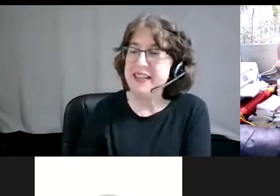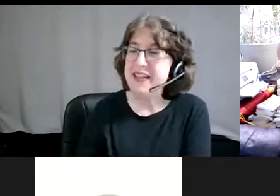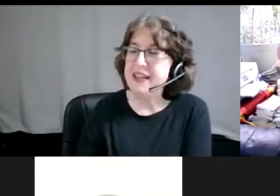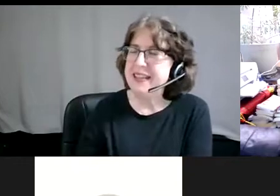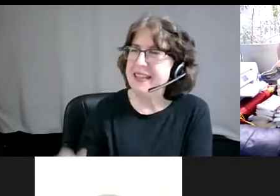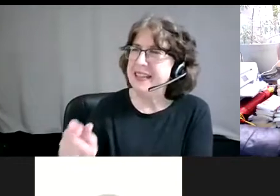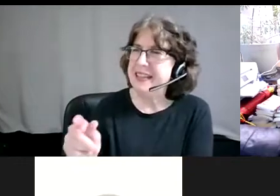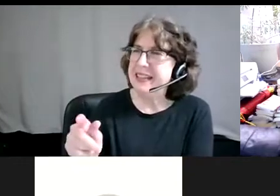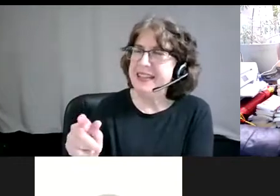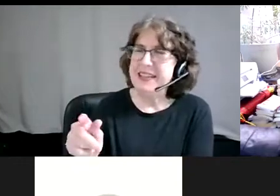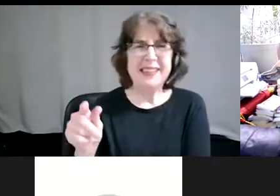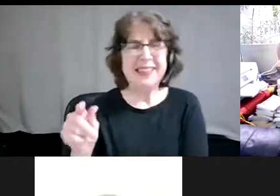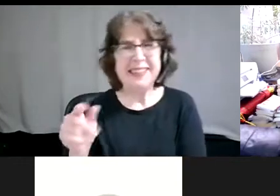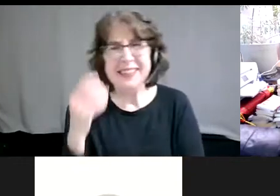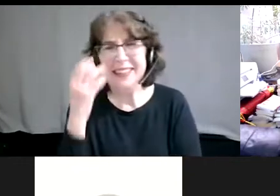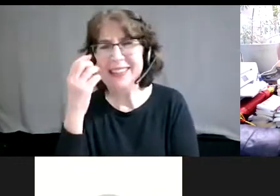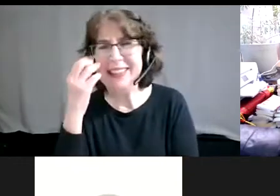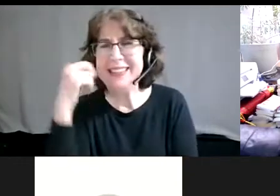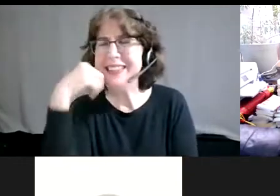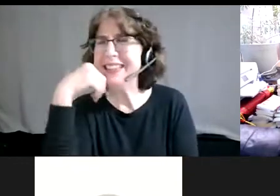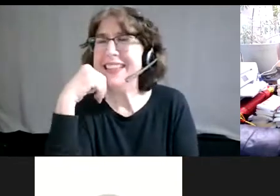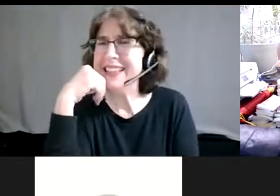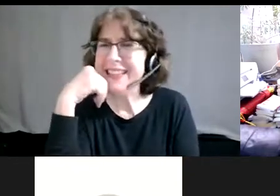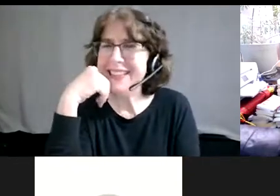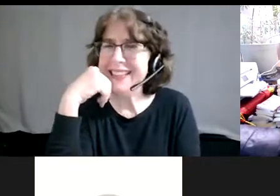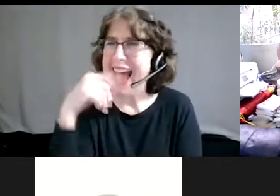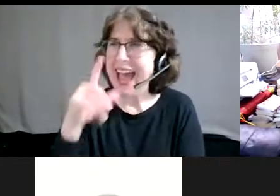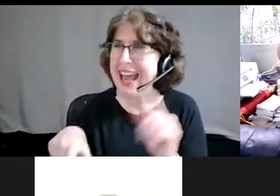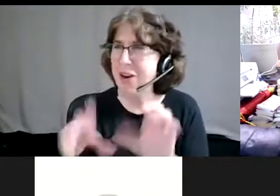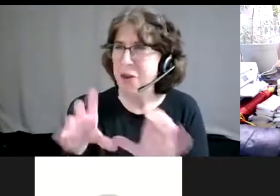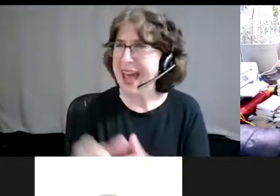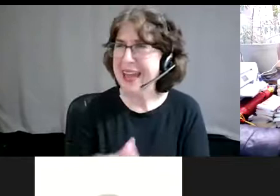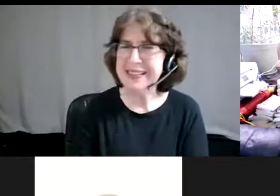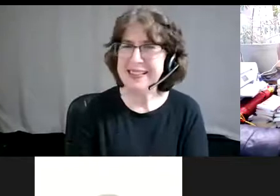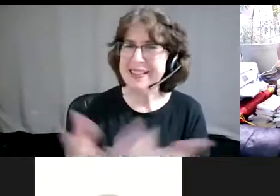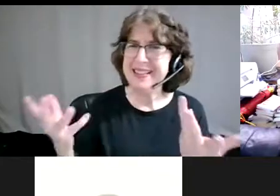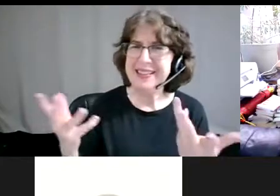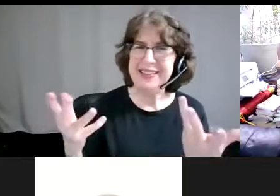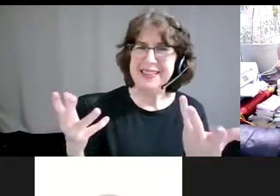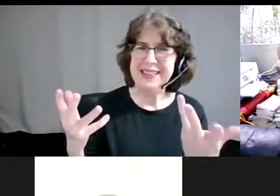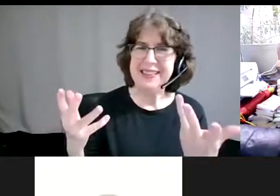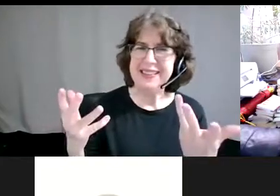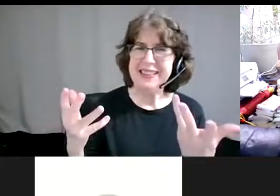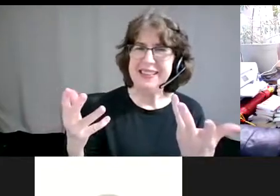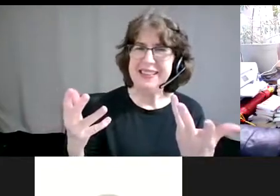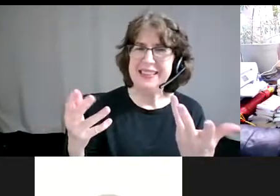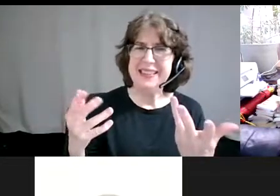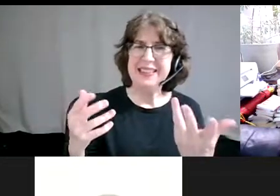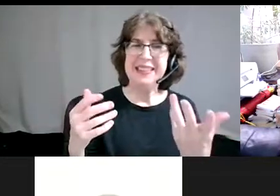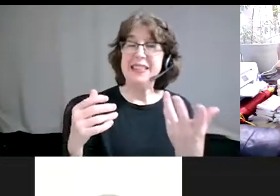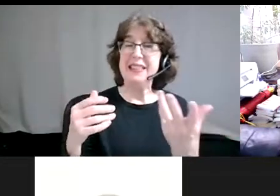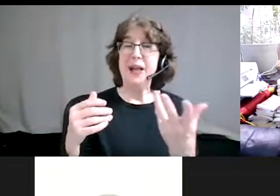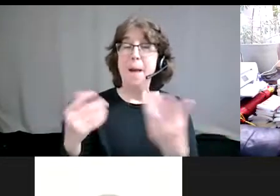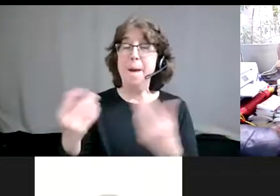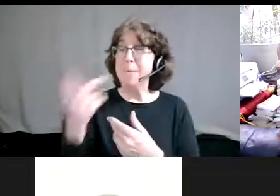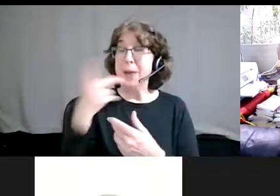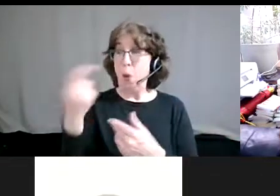And I said, I, I, I, I can't, I can't do that. I can't do that. We don't want to do it, but because we are in a